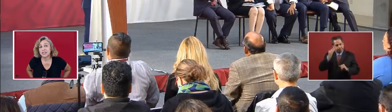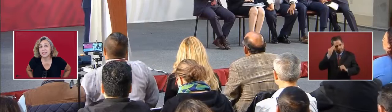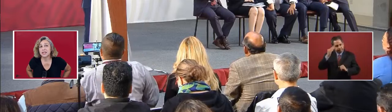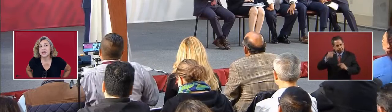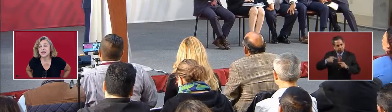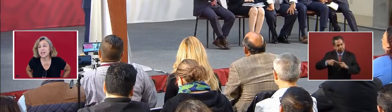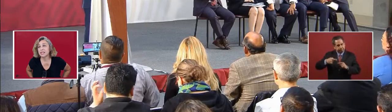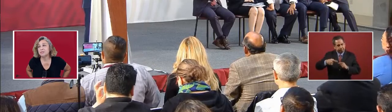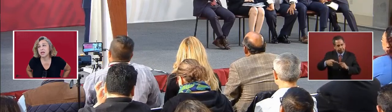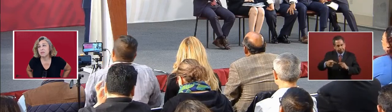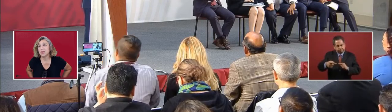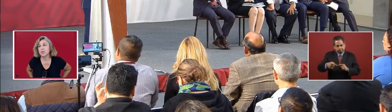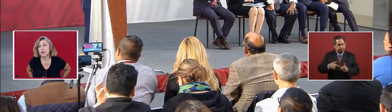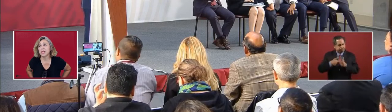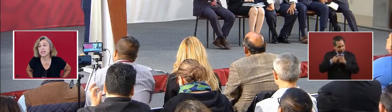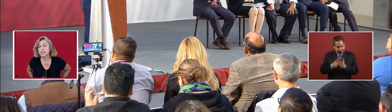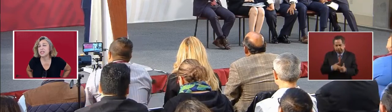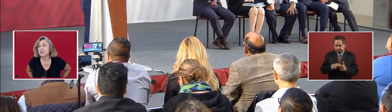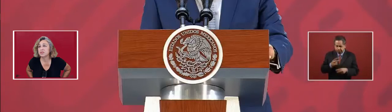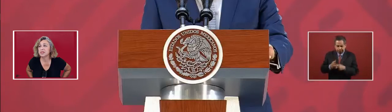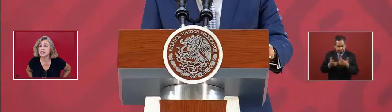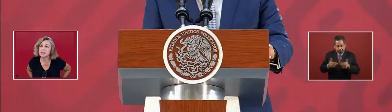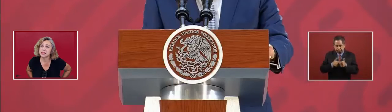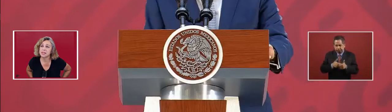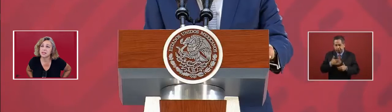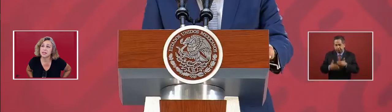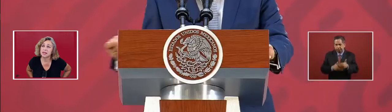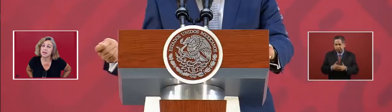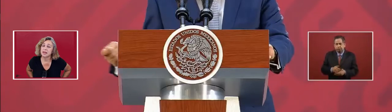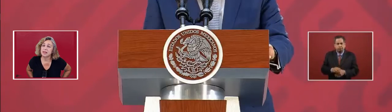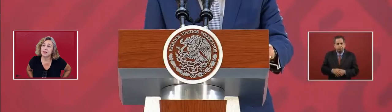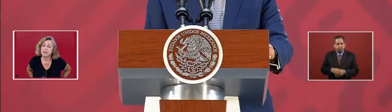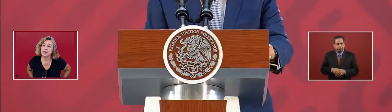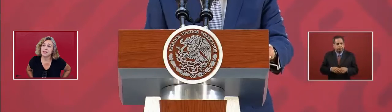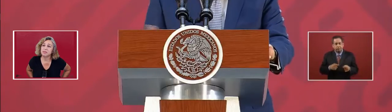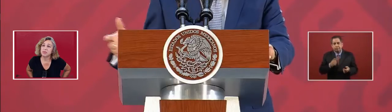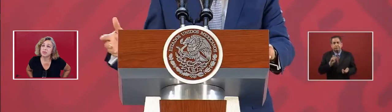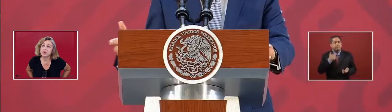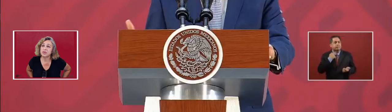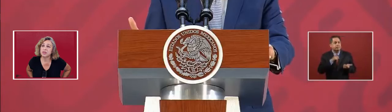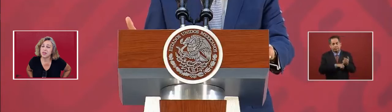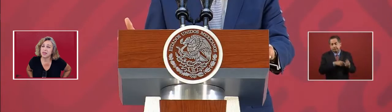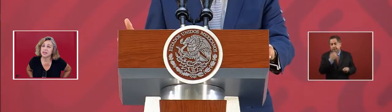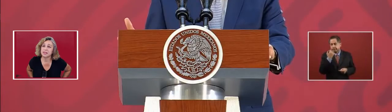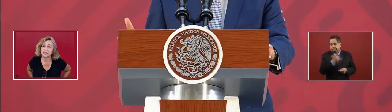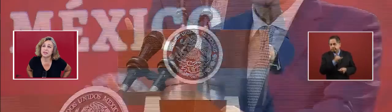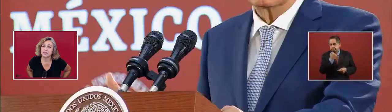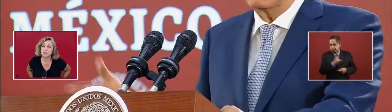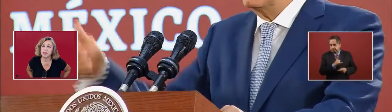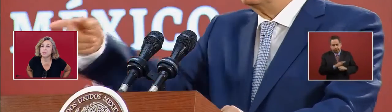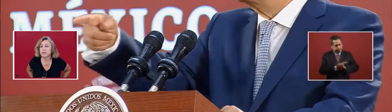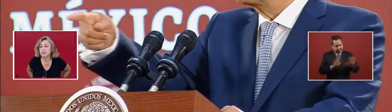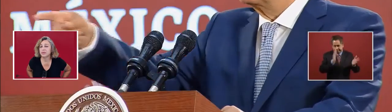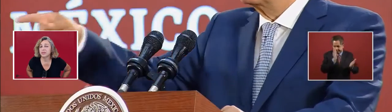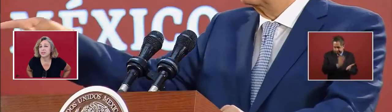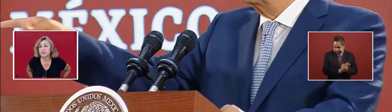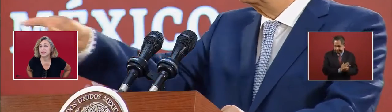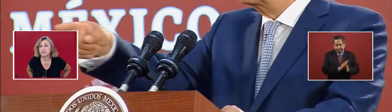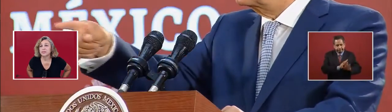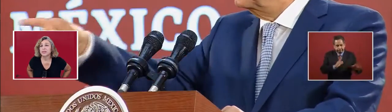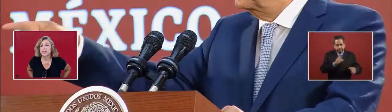Yes, it's going to take some time, but we're going to continue to insist that these absurd things, there's people.